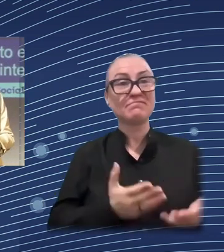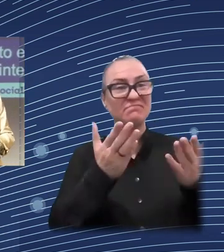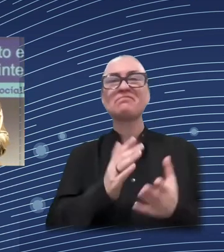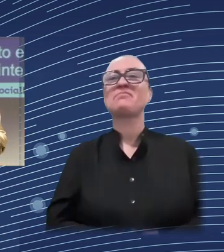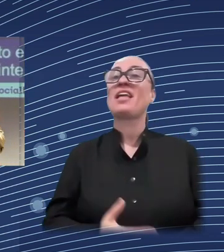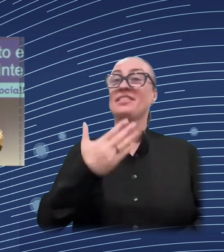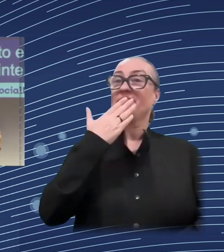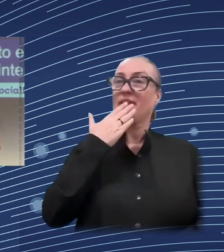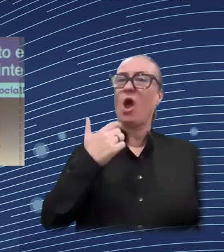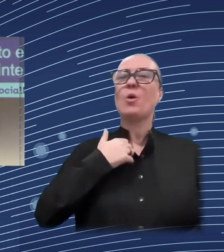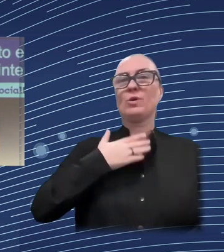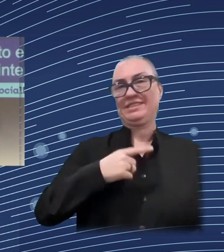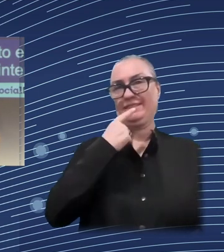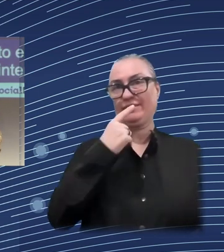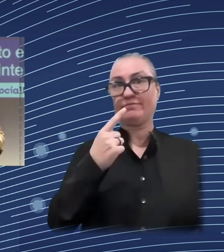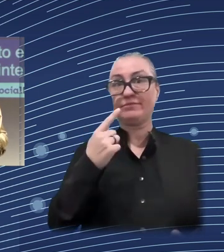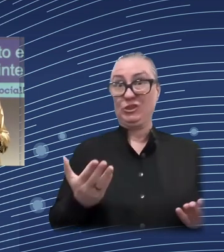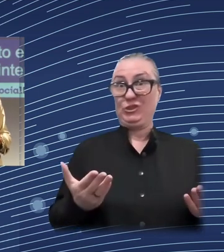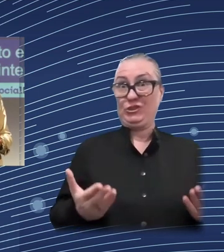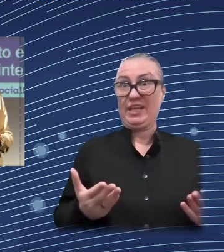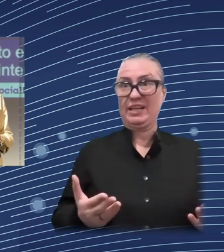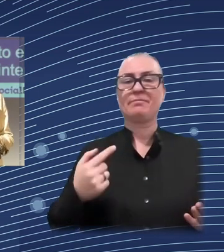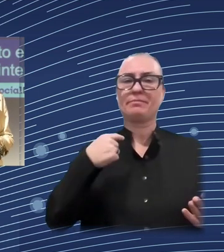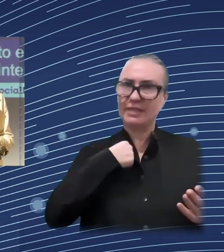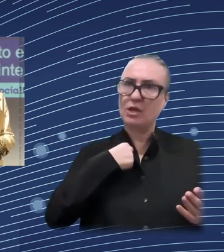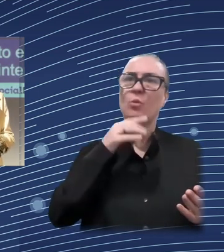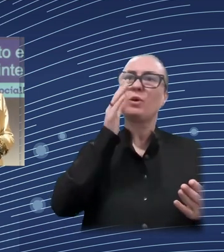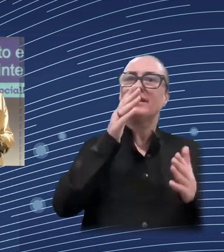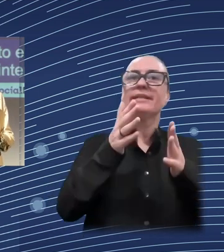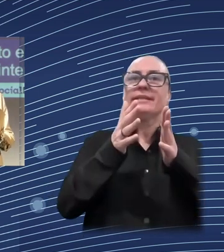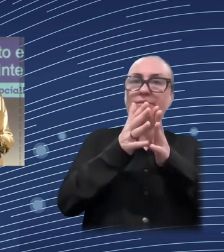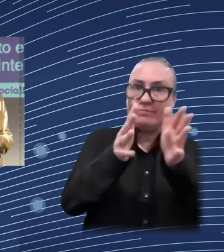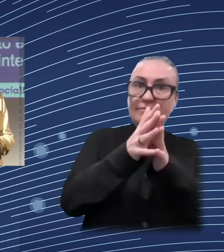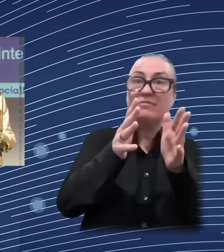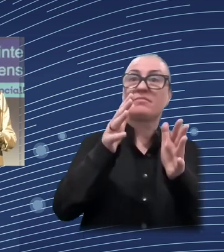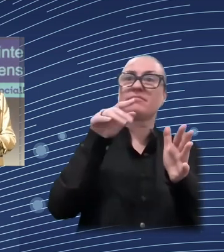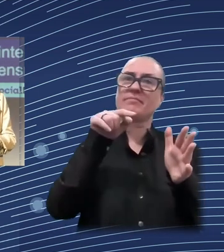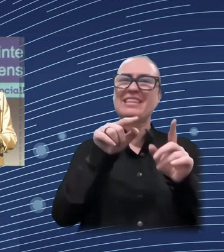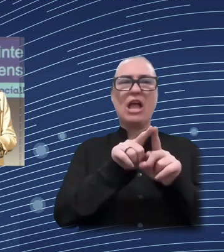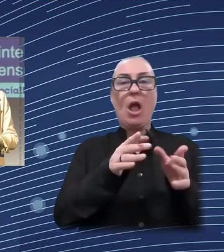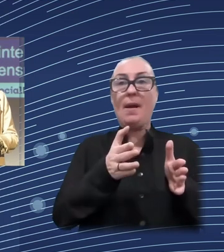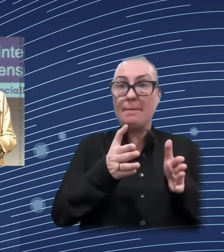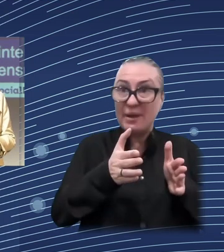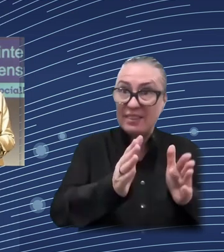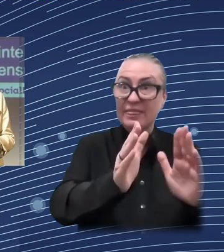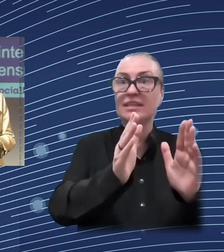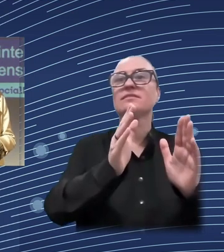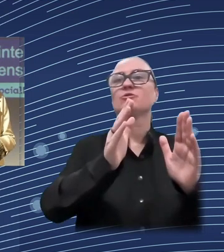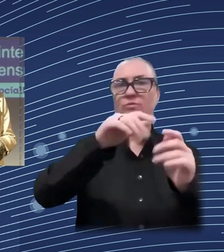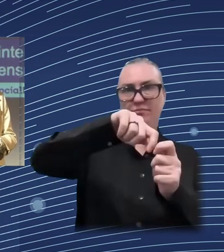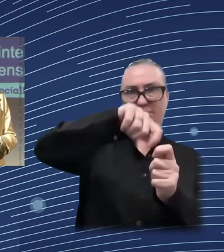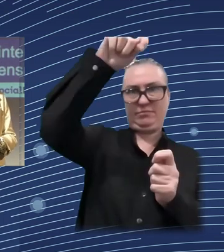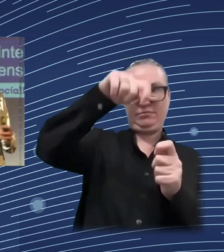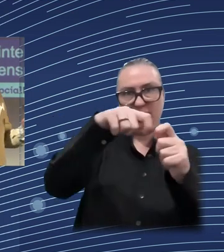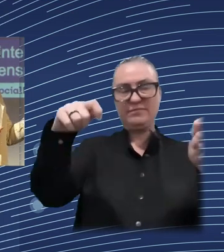methodology first. The second is that in order to ensure that you can do this kind of evaluation,